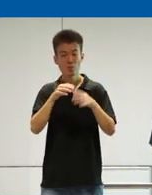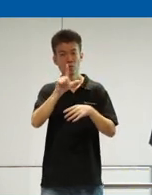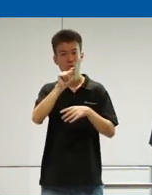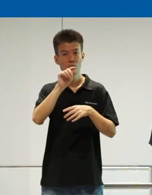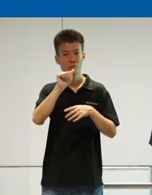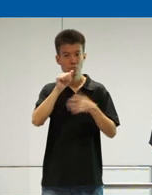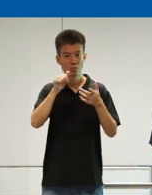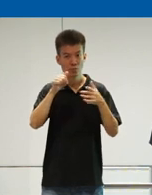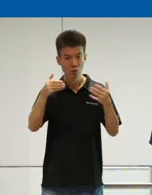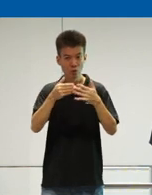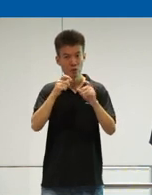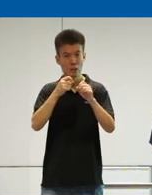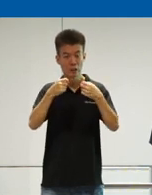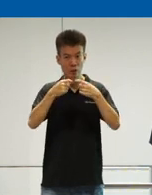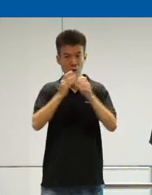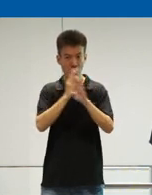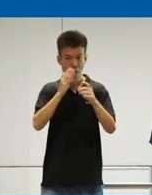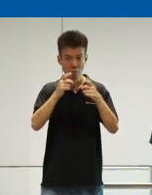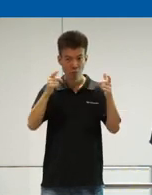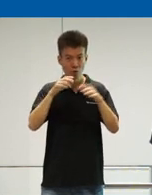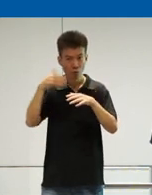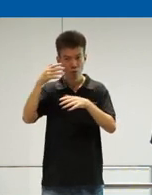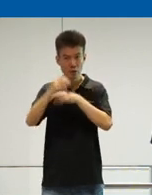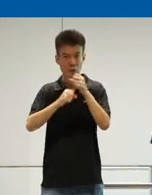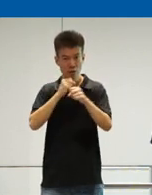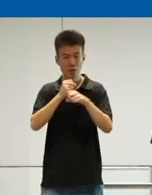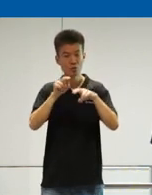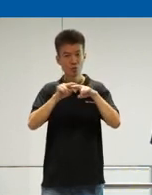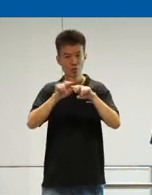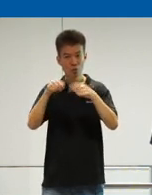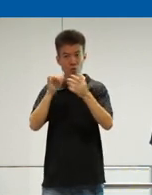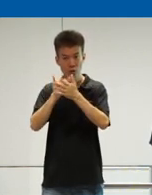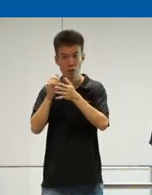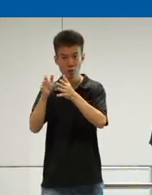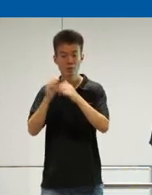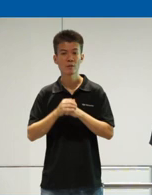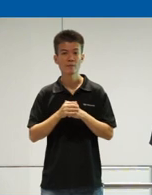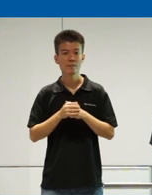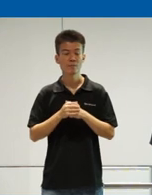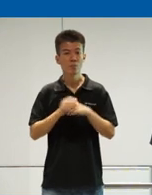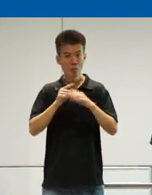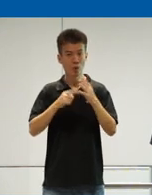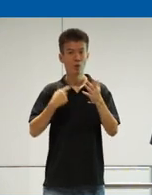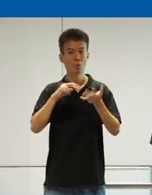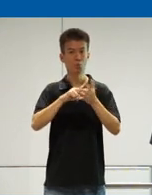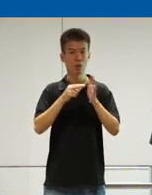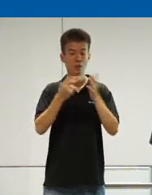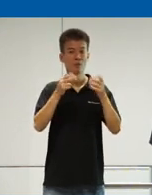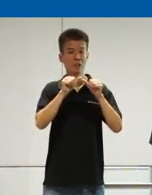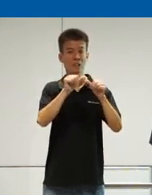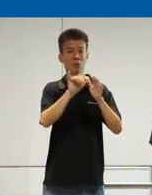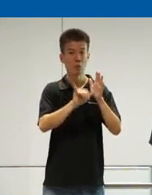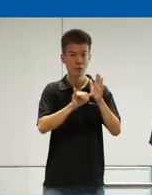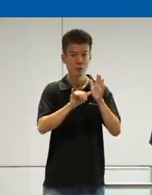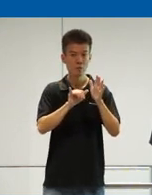introducing electric buses in a very big way over the years. Train is fully electric currently, right? But what we mean here in sustainability